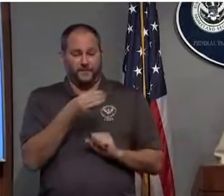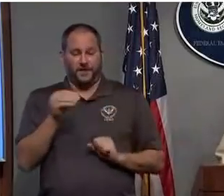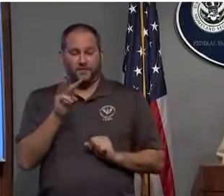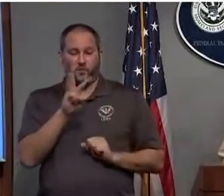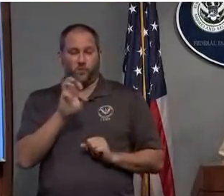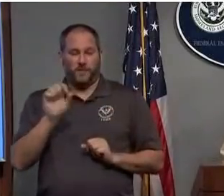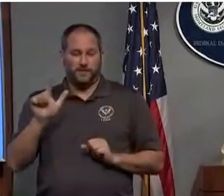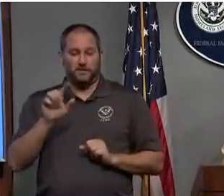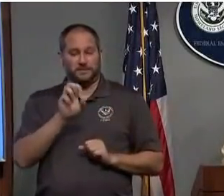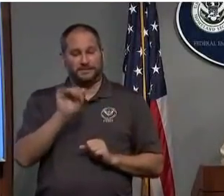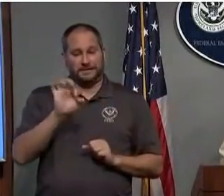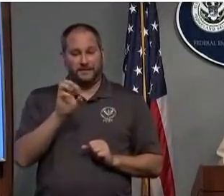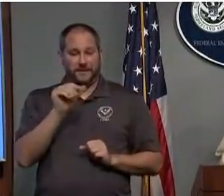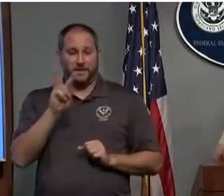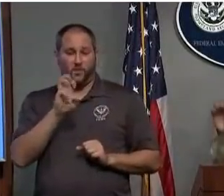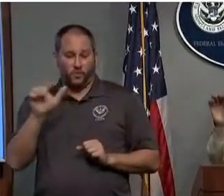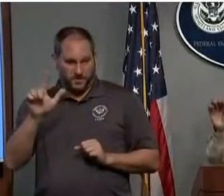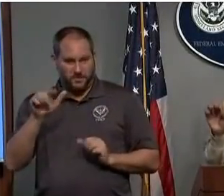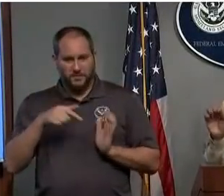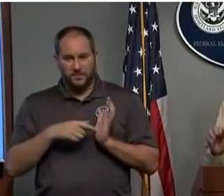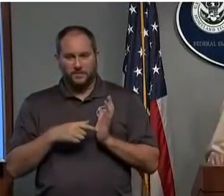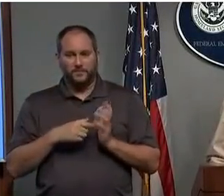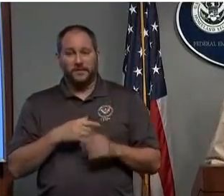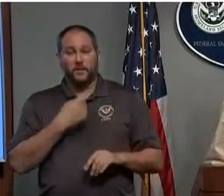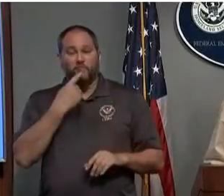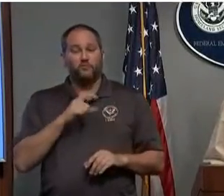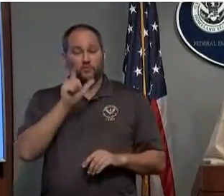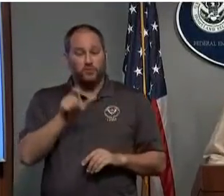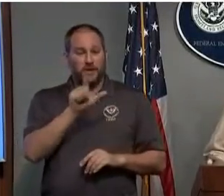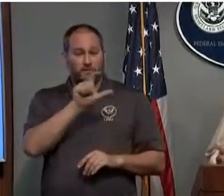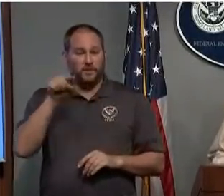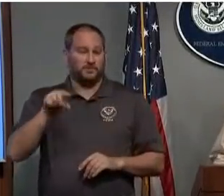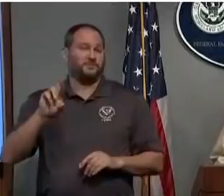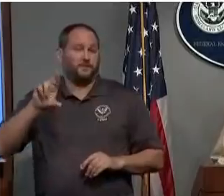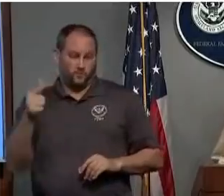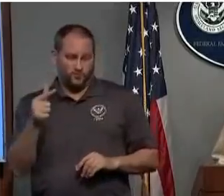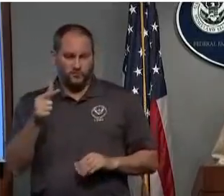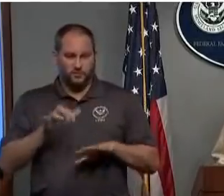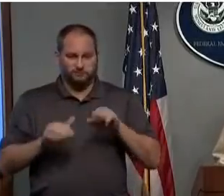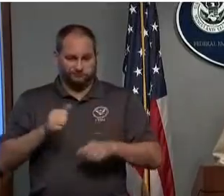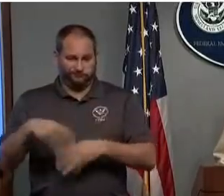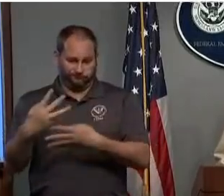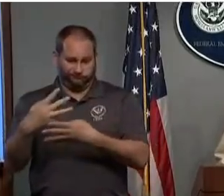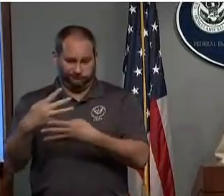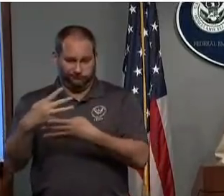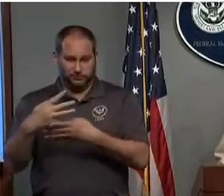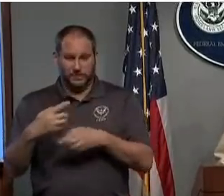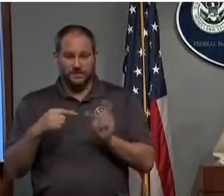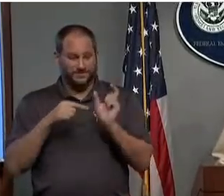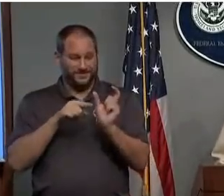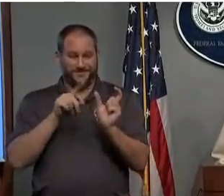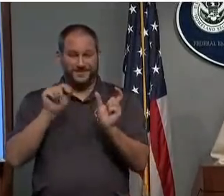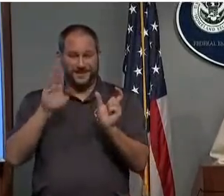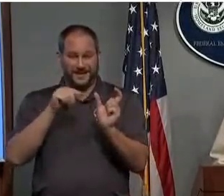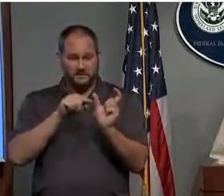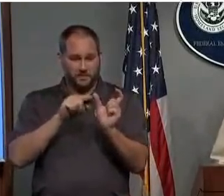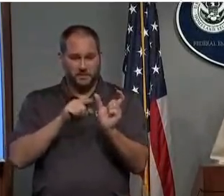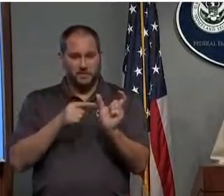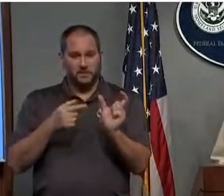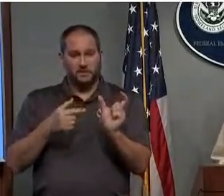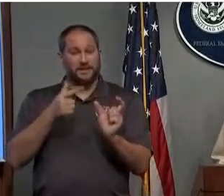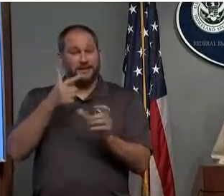.org. And under the Get Help tab, it will direct you to where you can post a message